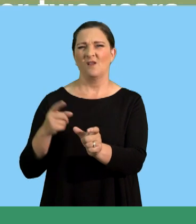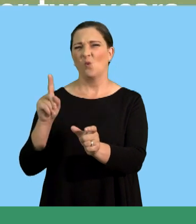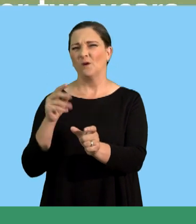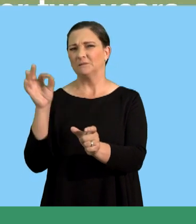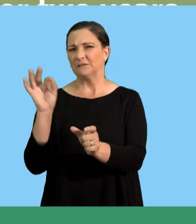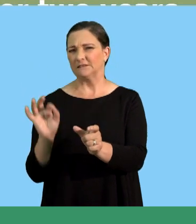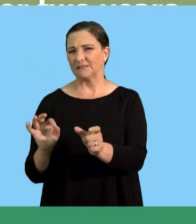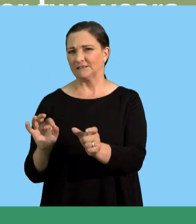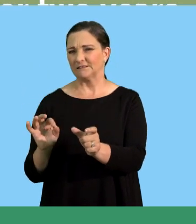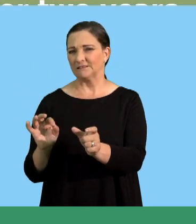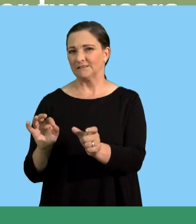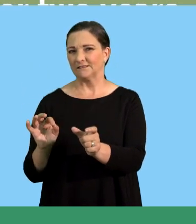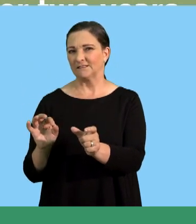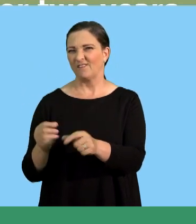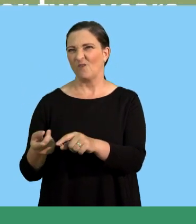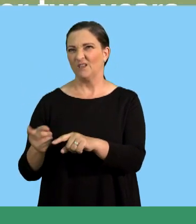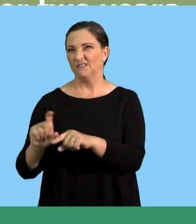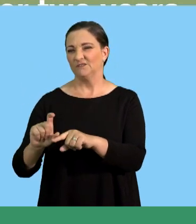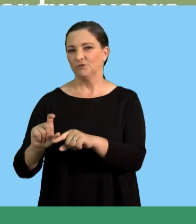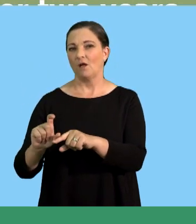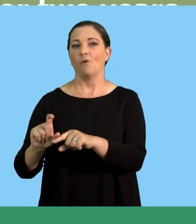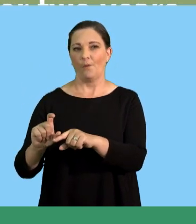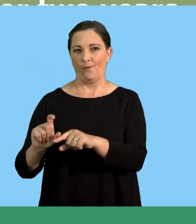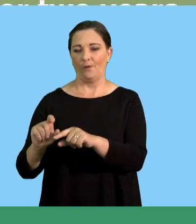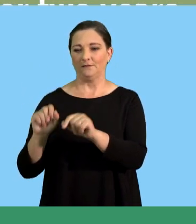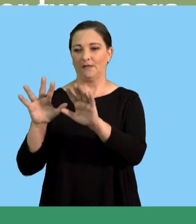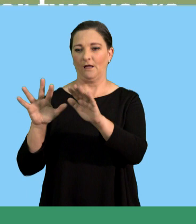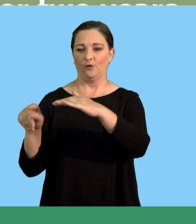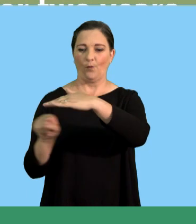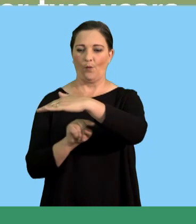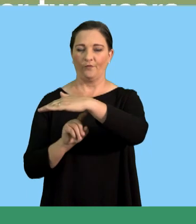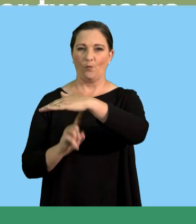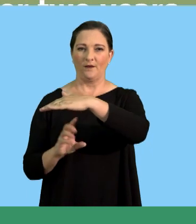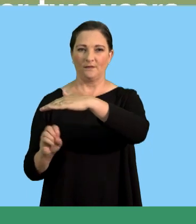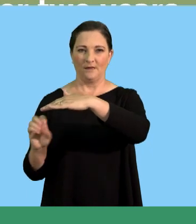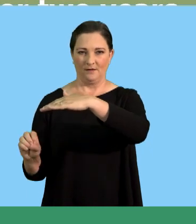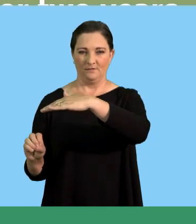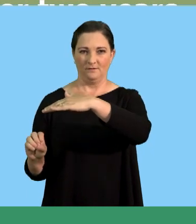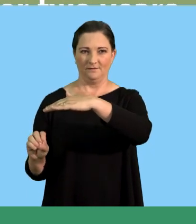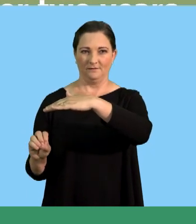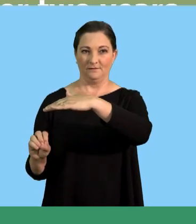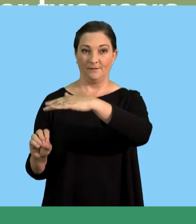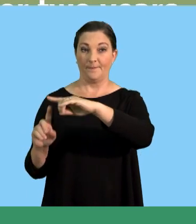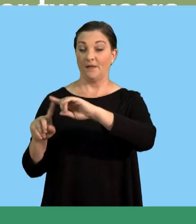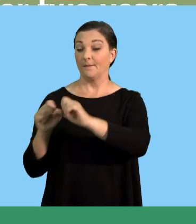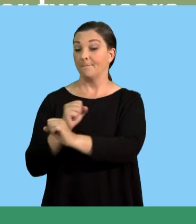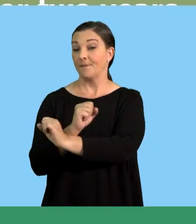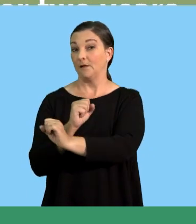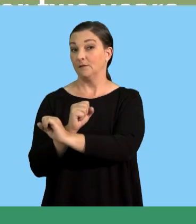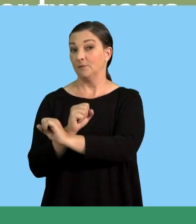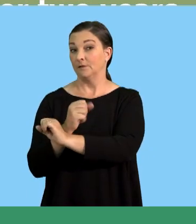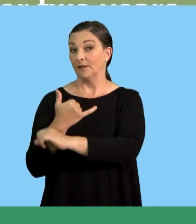,000. Then, what is the percentage? The percentage interest is 10 over 100.